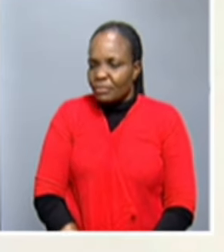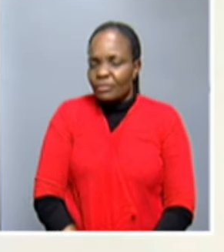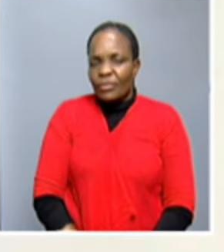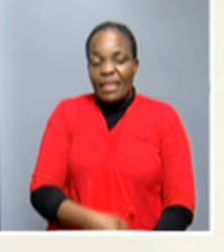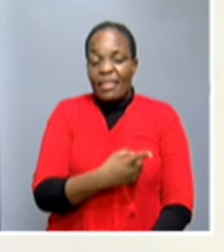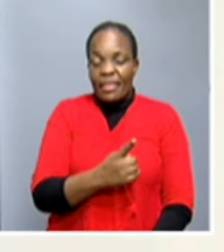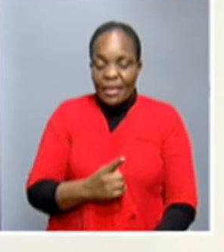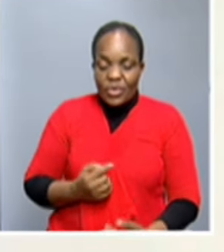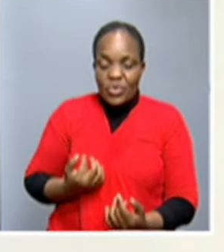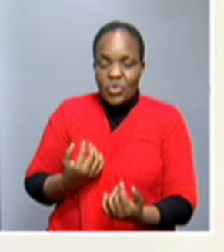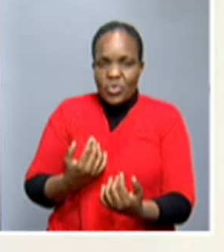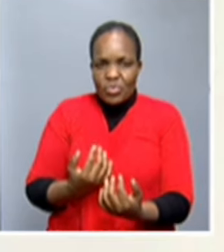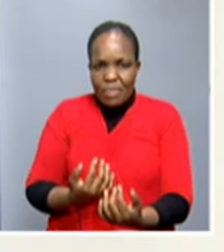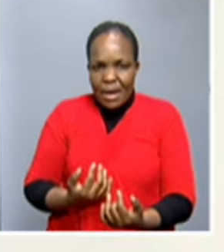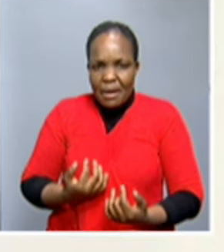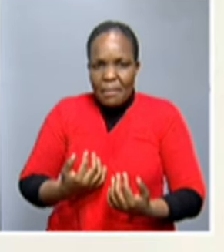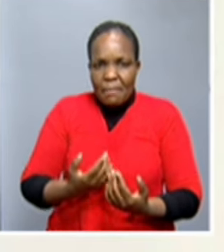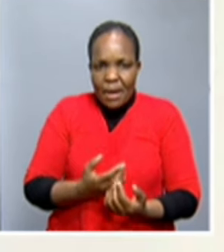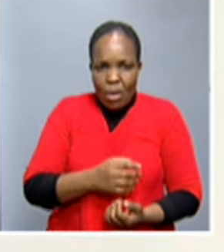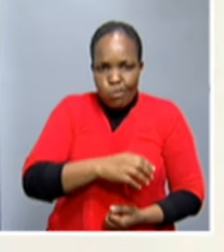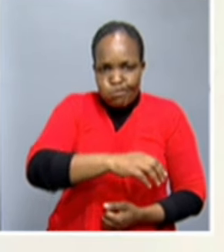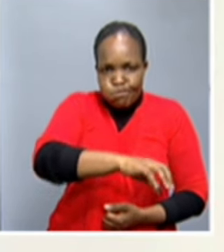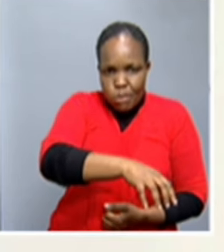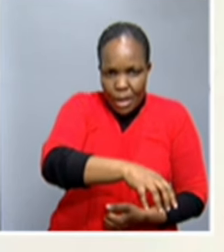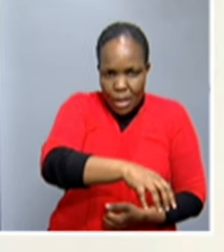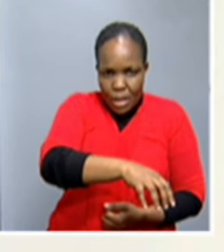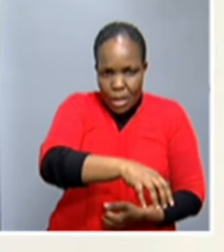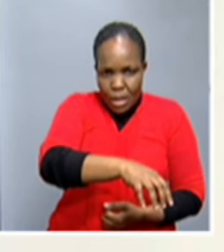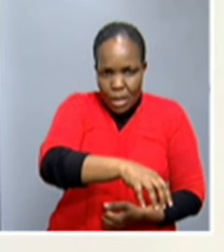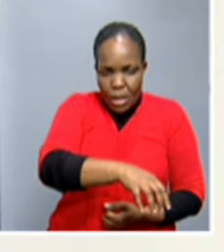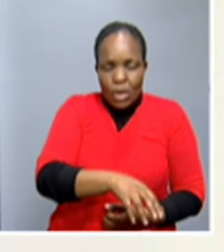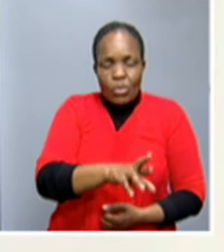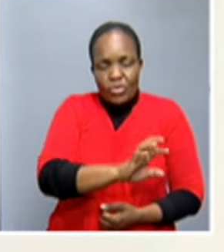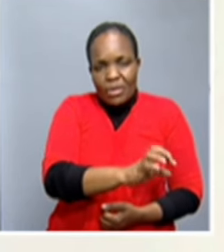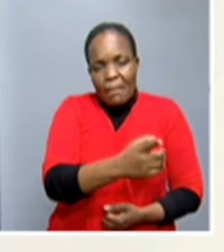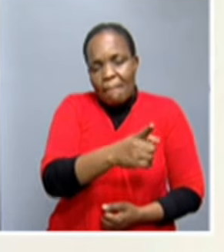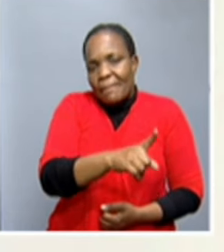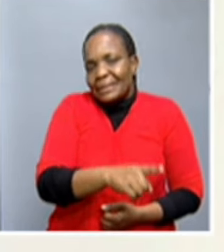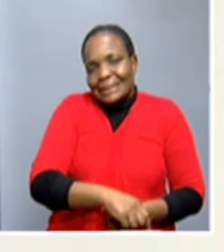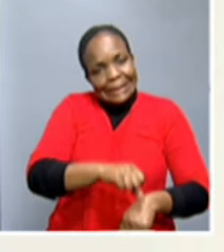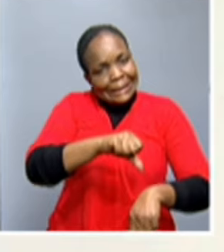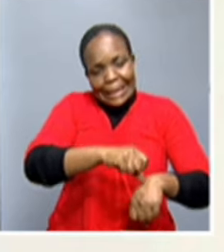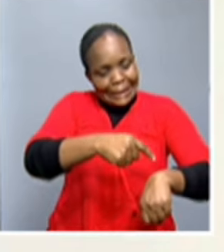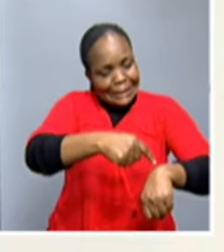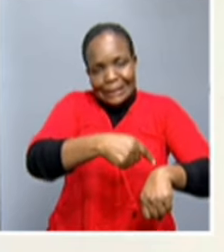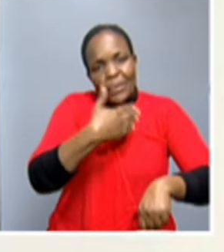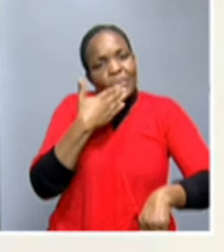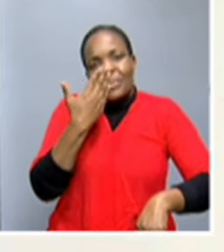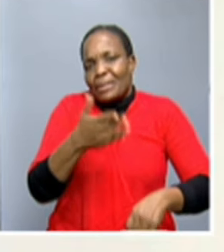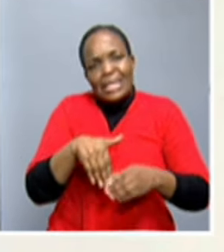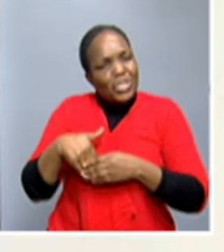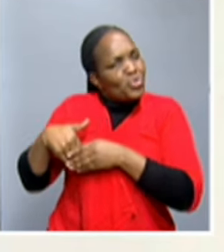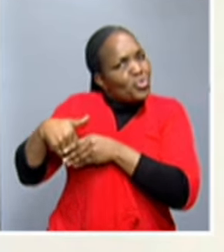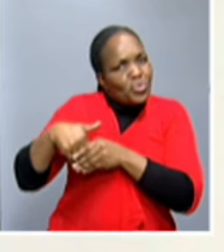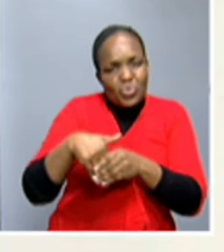to register at her constituency of origin, but unfortunately she could not get time to travel